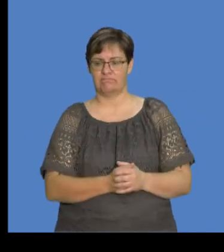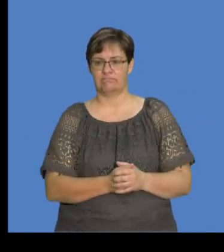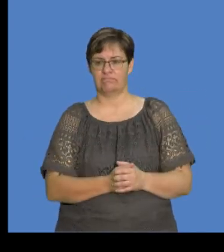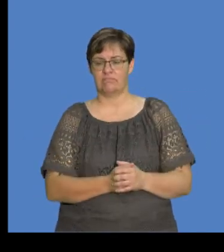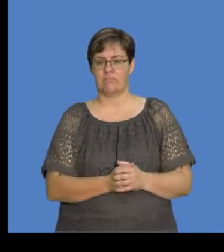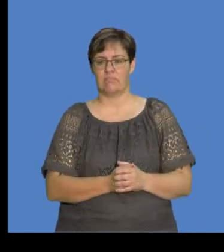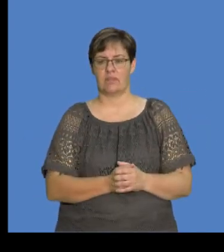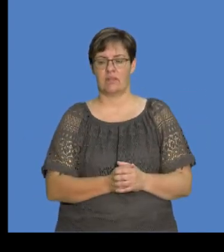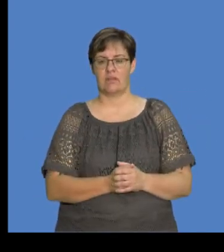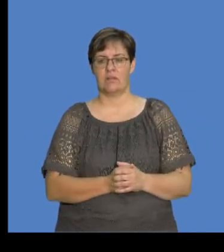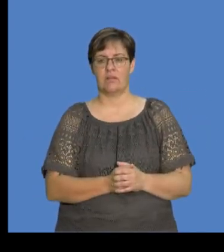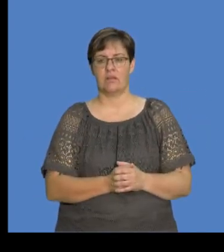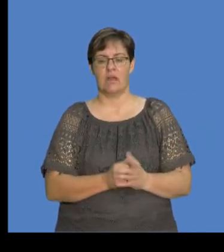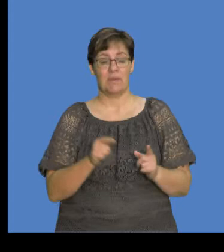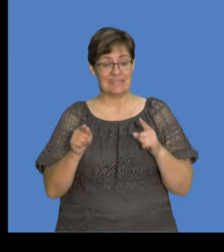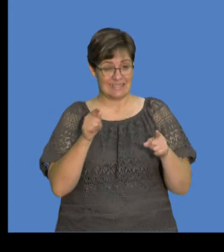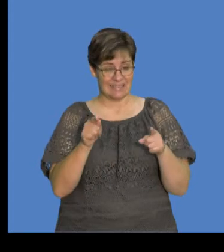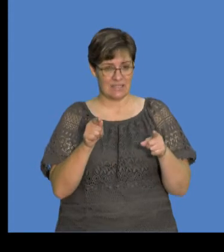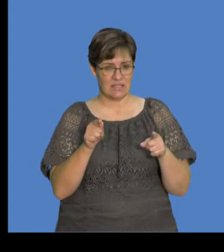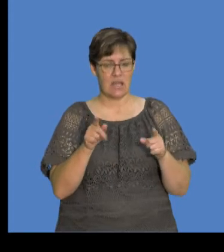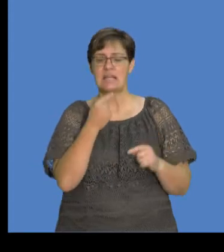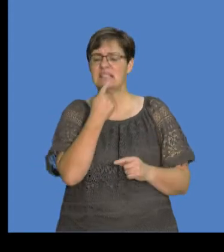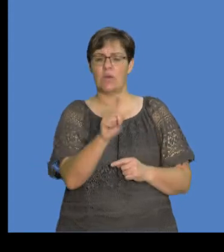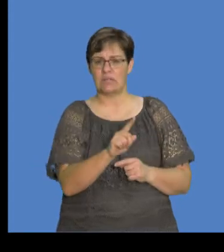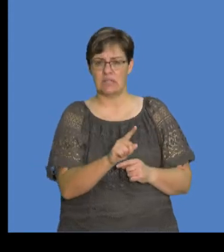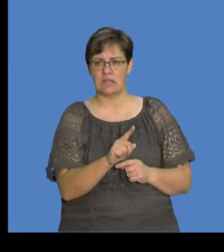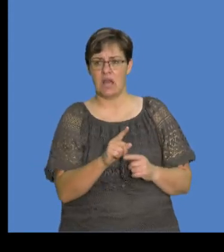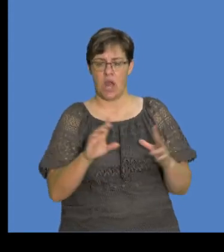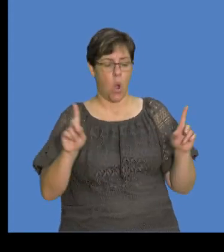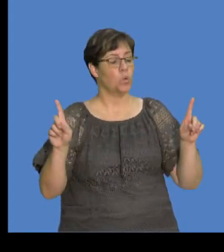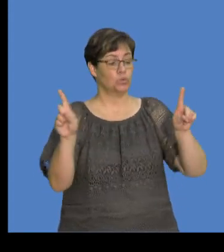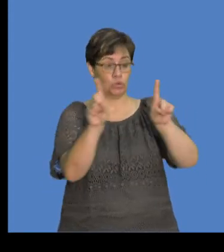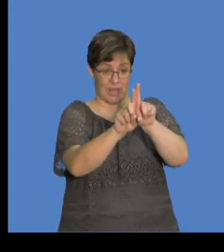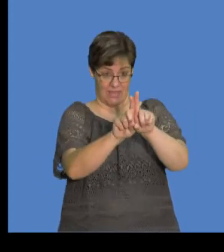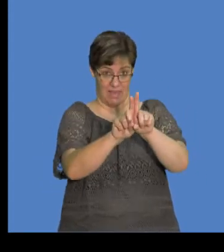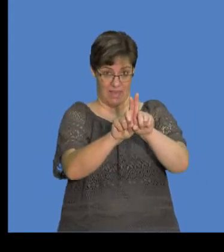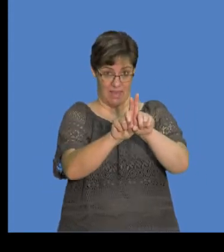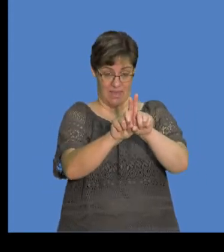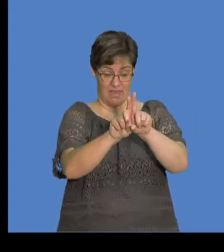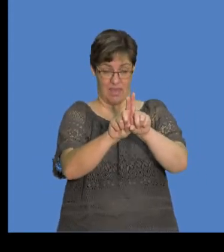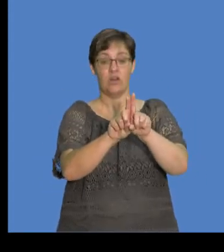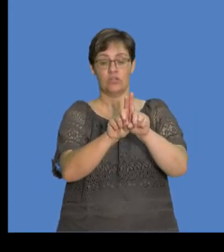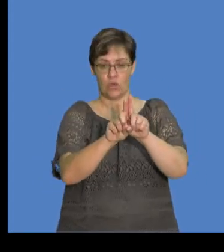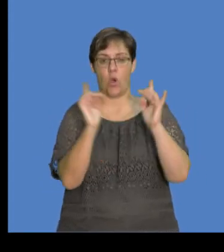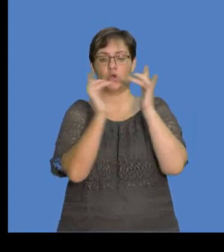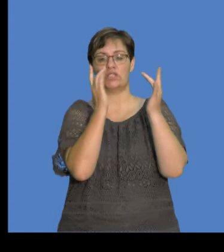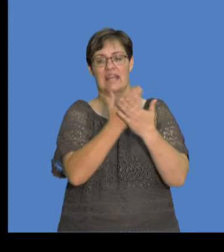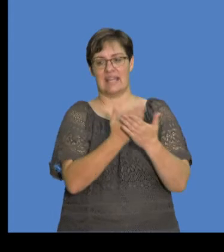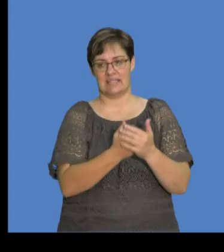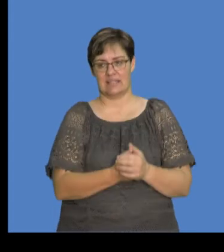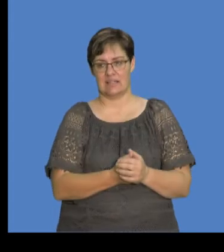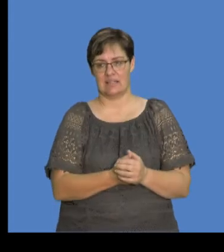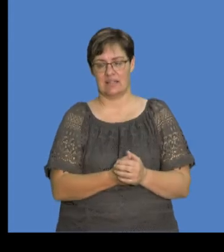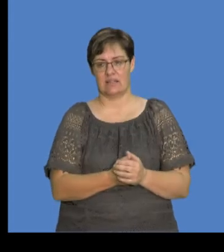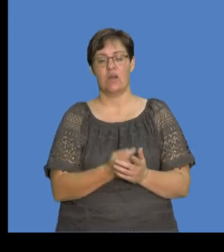let's just correct that, okay? So there's a force. But these arrows, they're saying that we put them together so that they